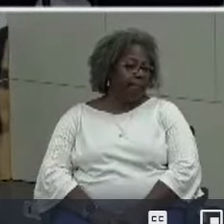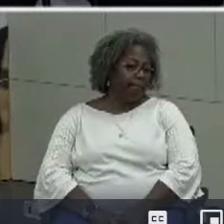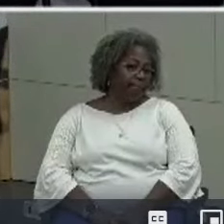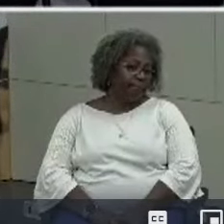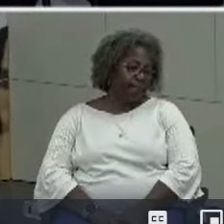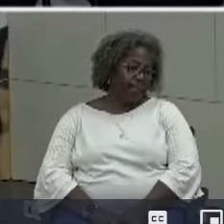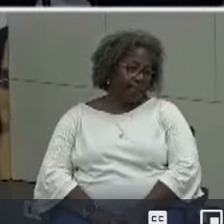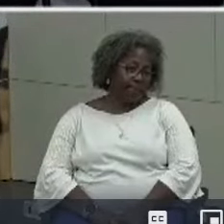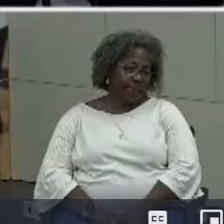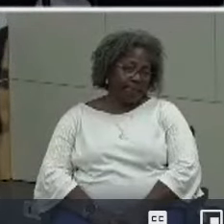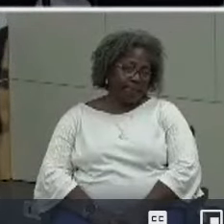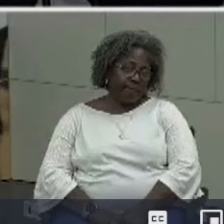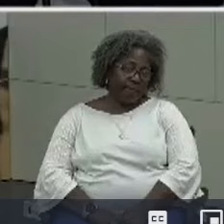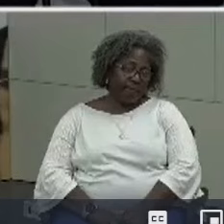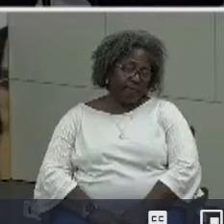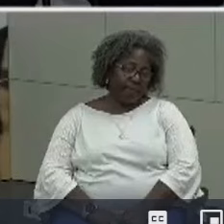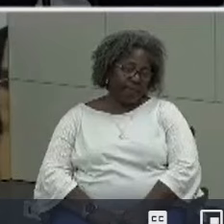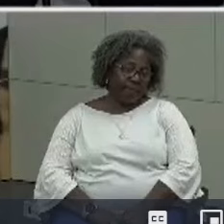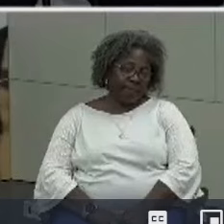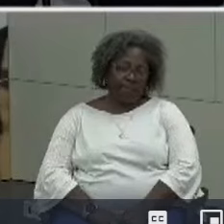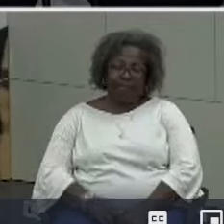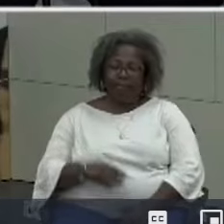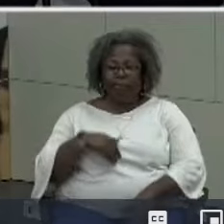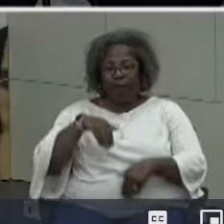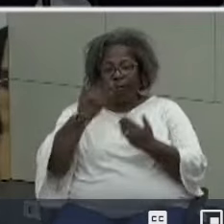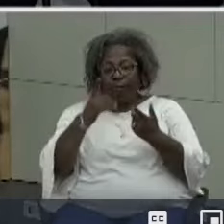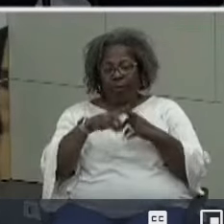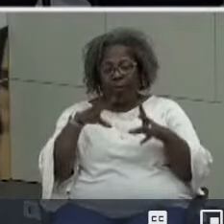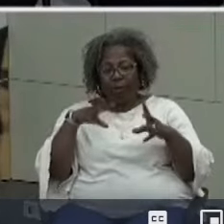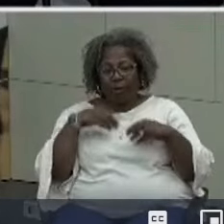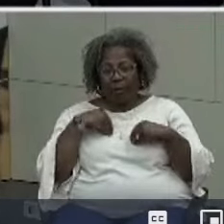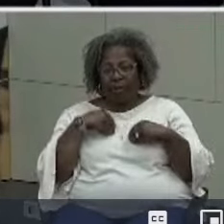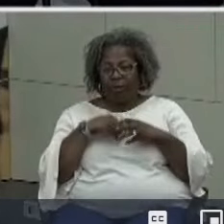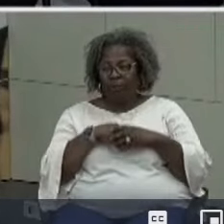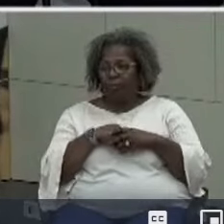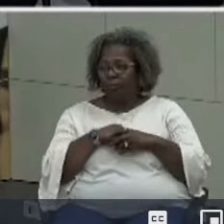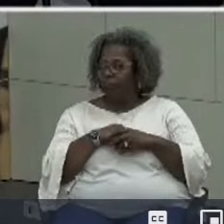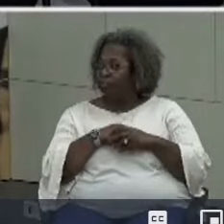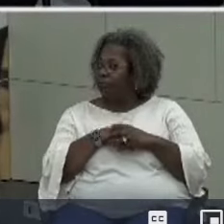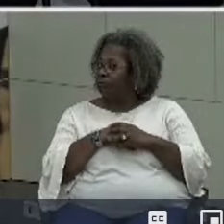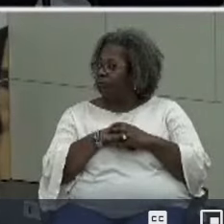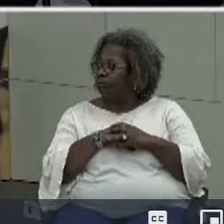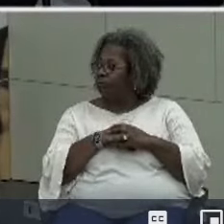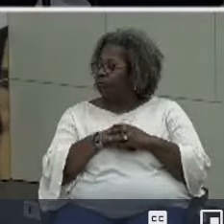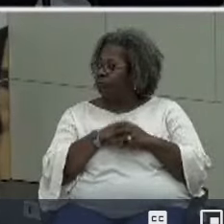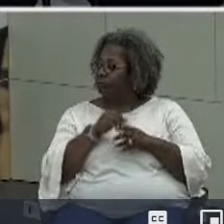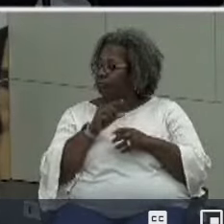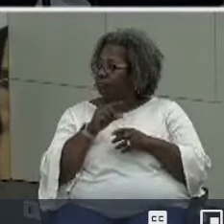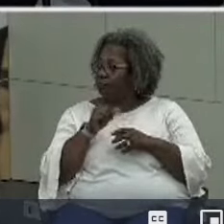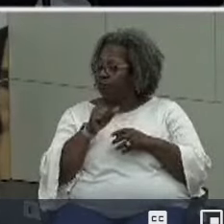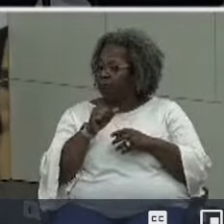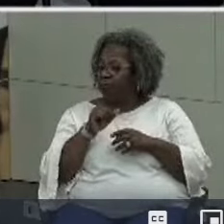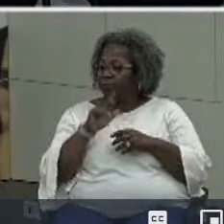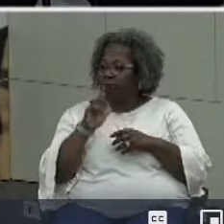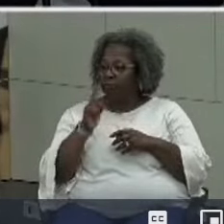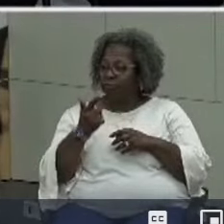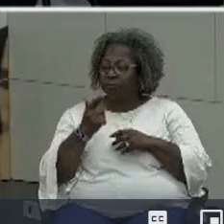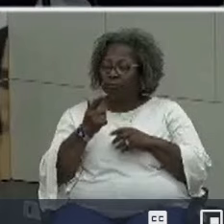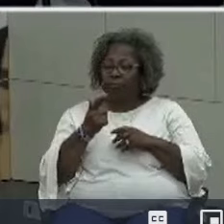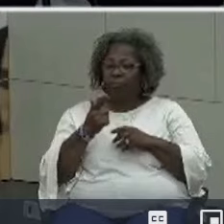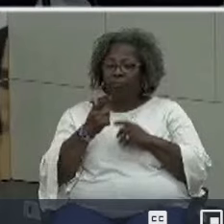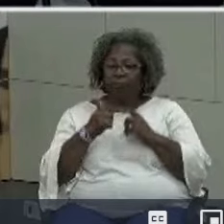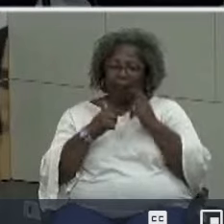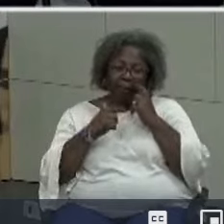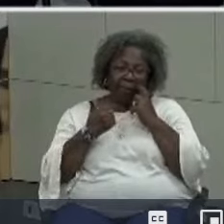there we go okay so we have a motion to accept by um um miss garza linder and a second by mr martinez